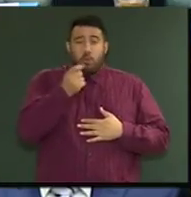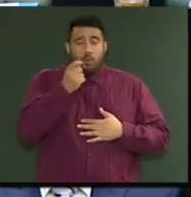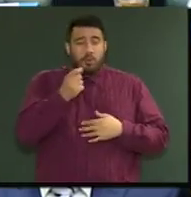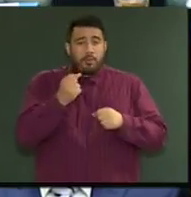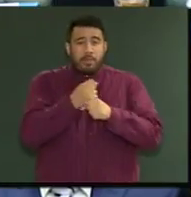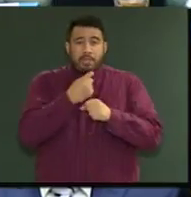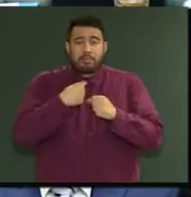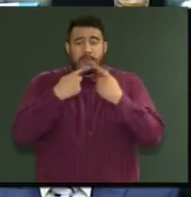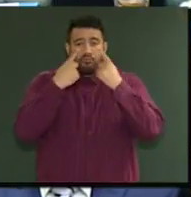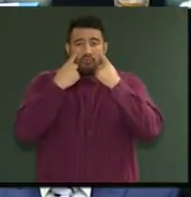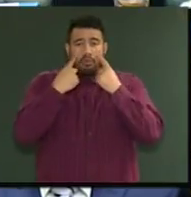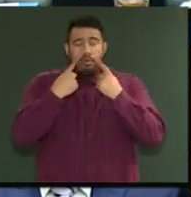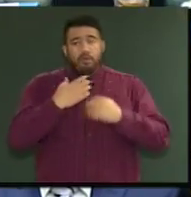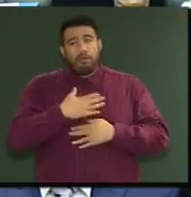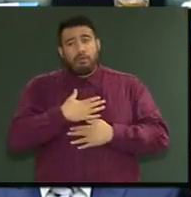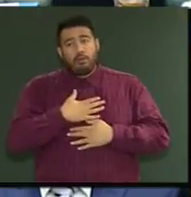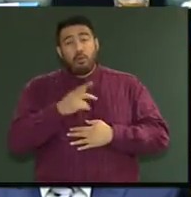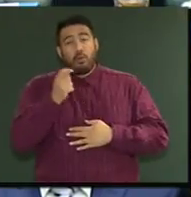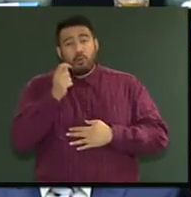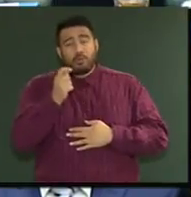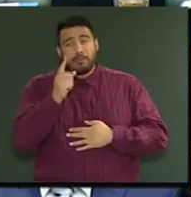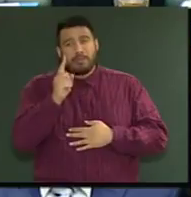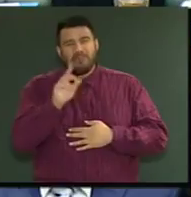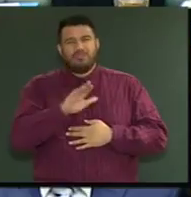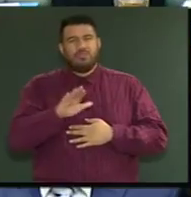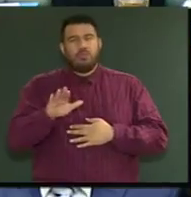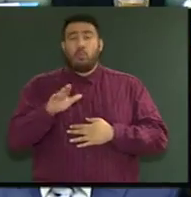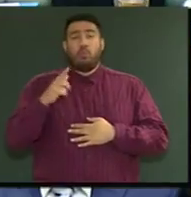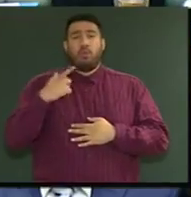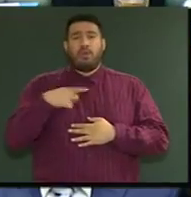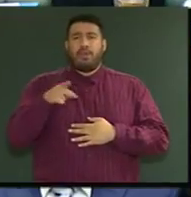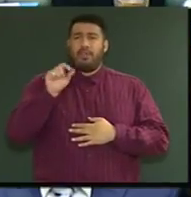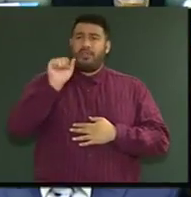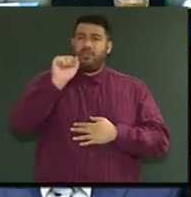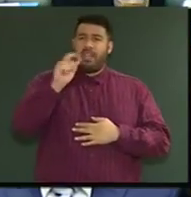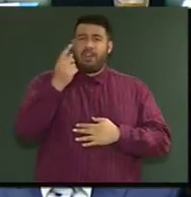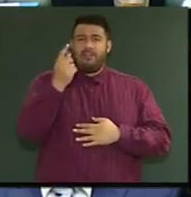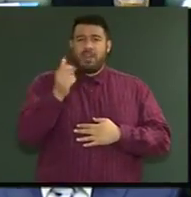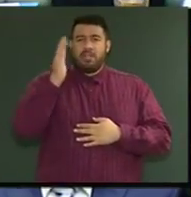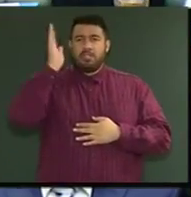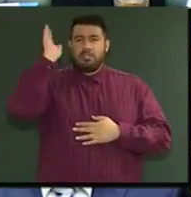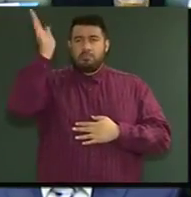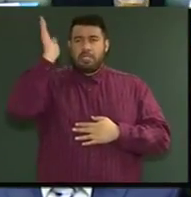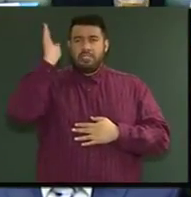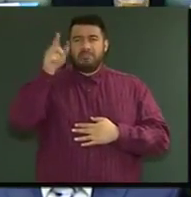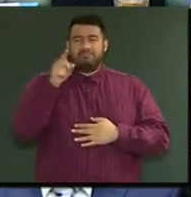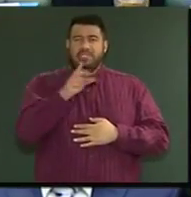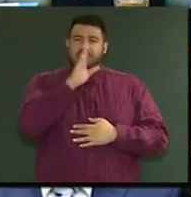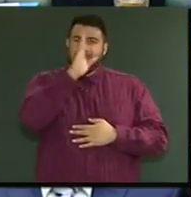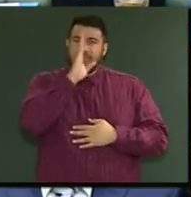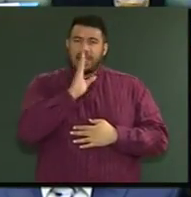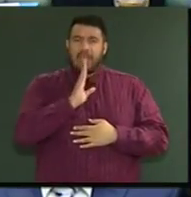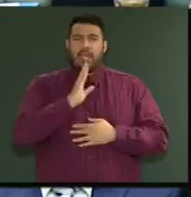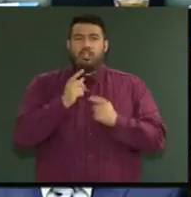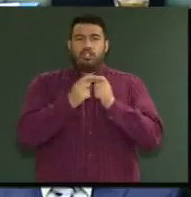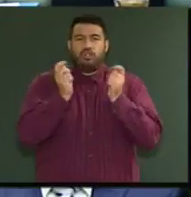almost but no, because that was sad, sad news for Aotearoa, if that's